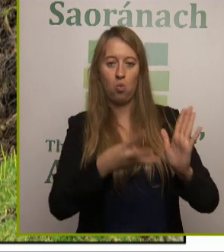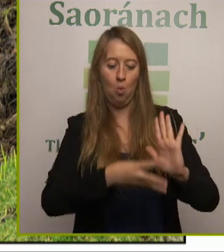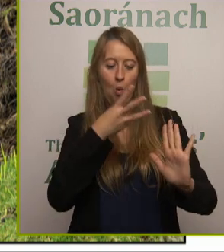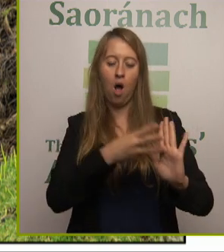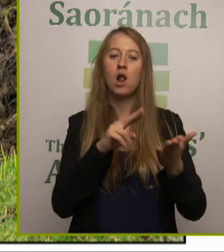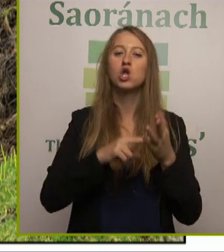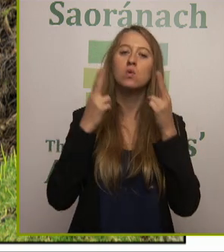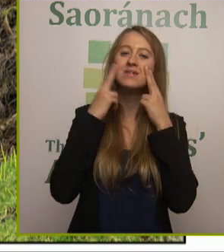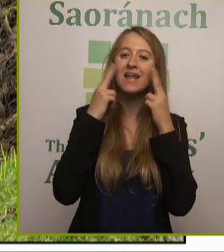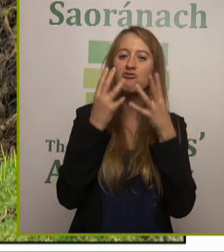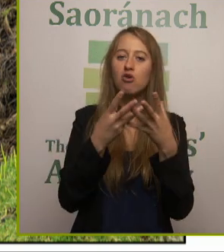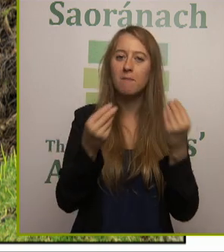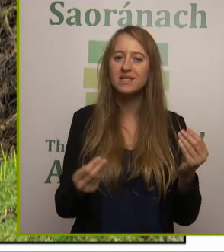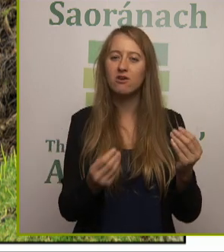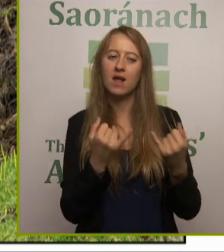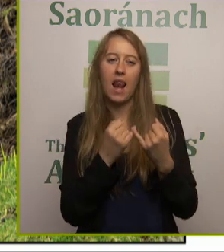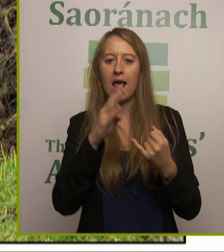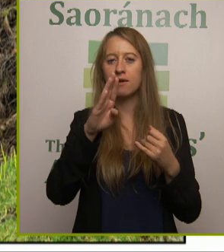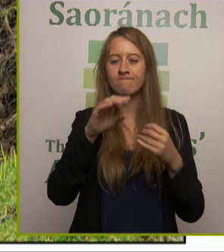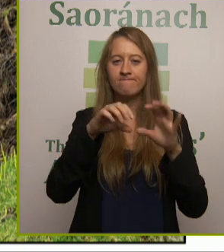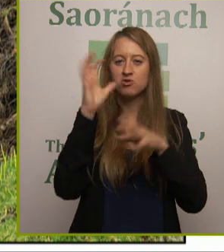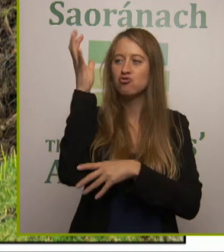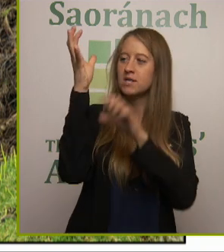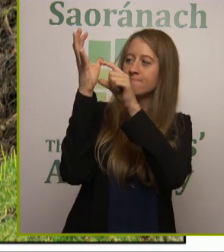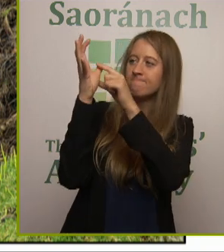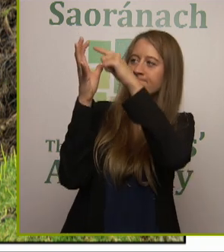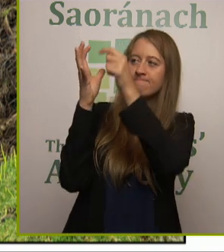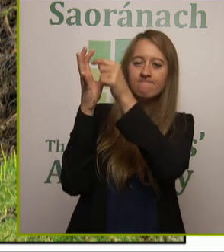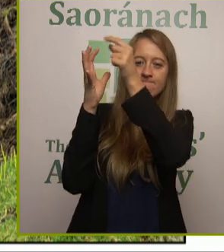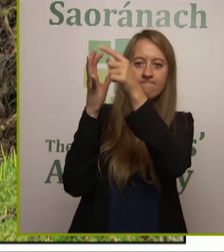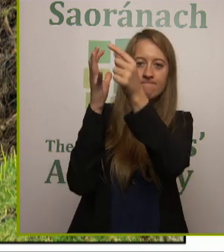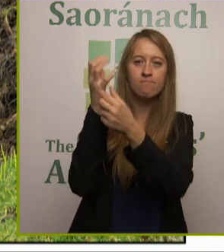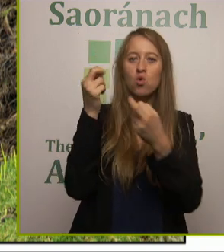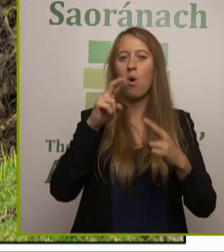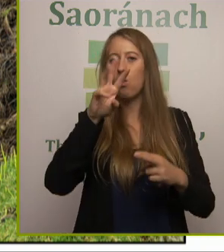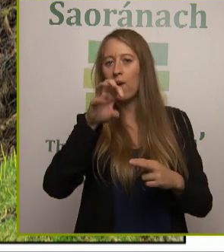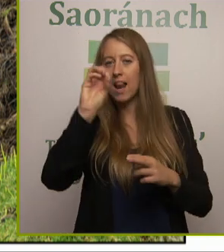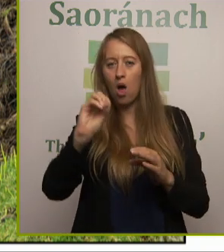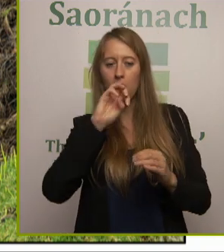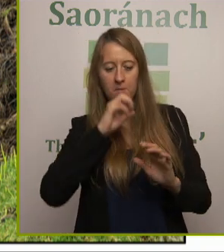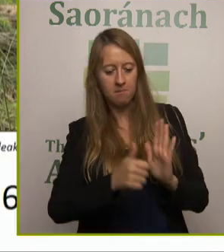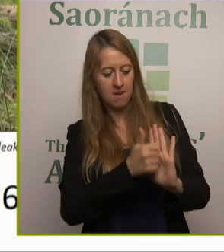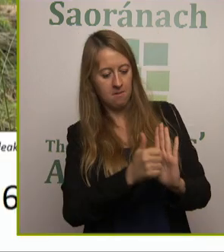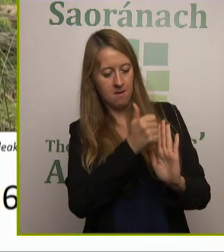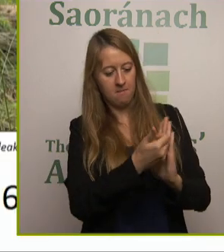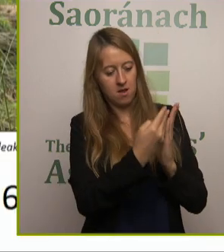build up the banks again, restoring the banks, trapping sediment, providing habitat and structure on the river.